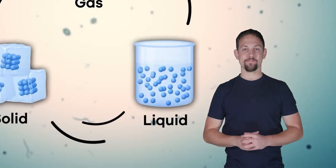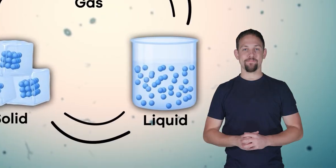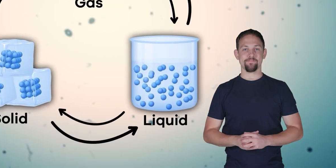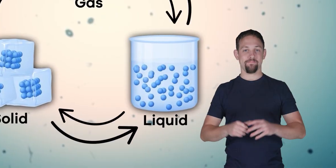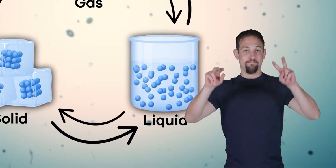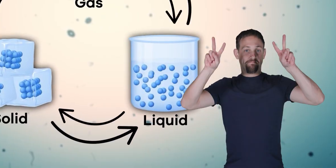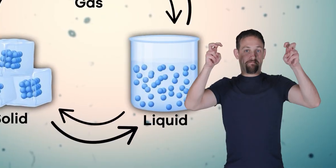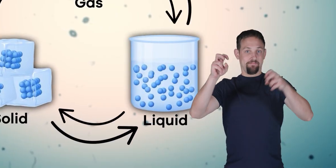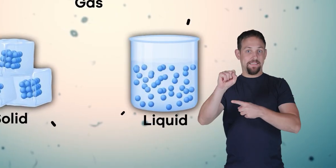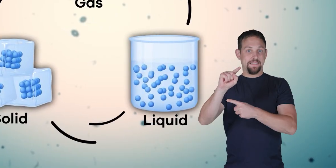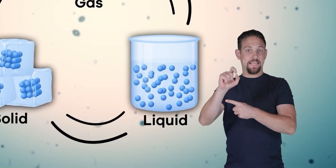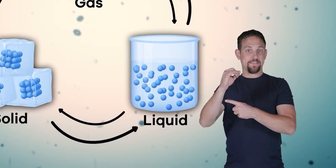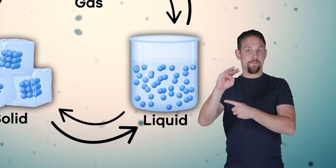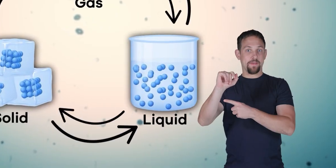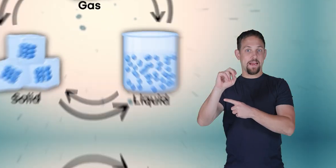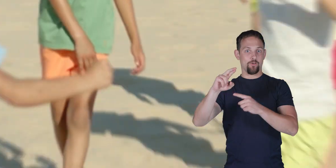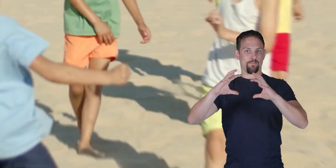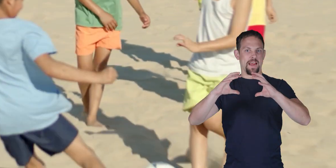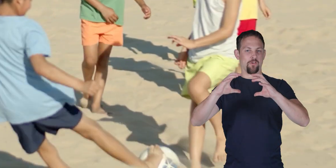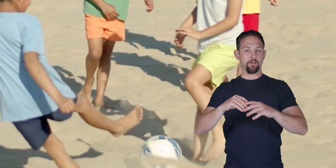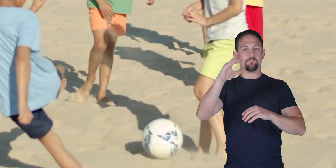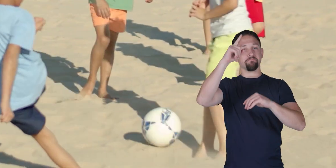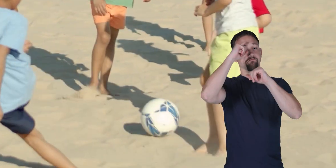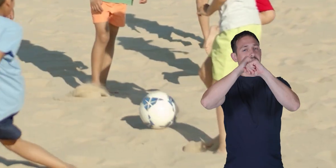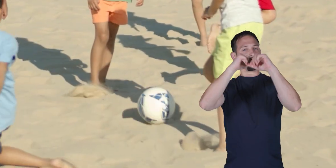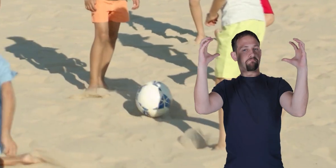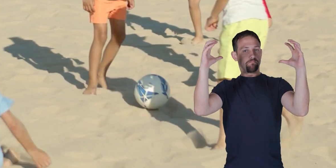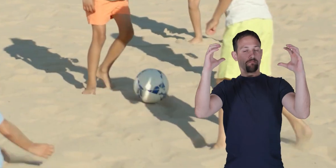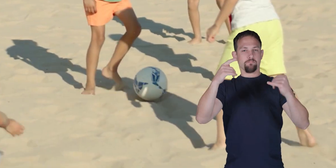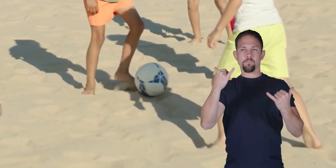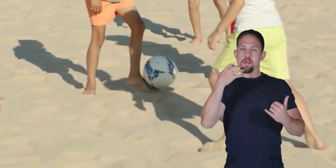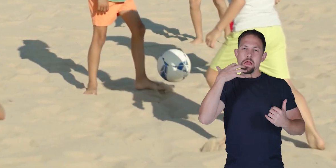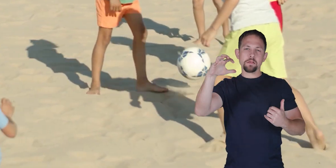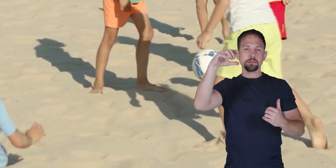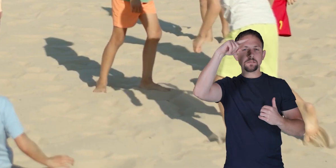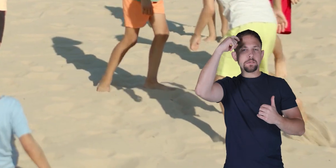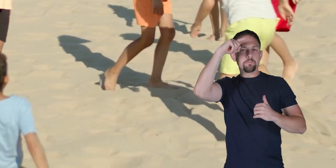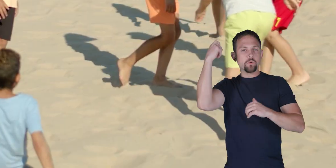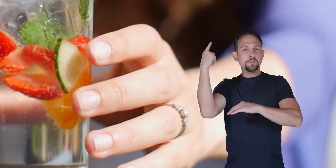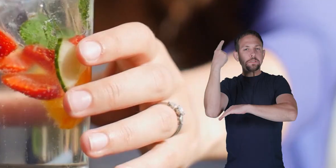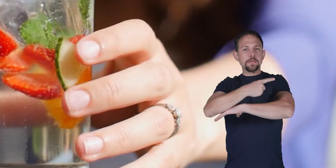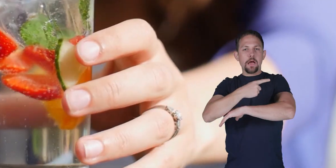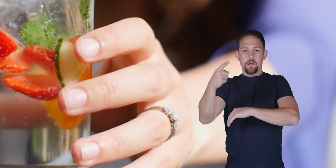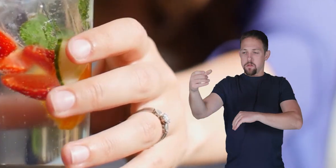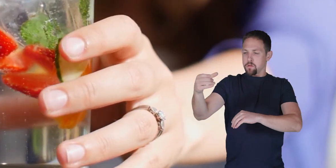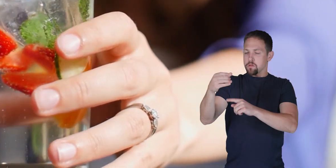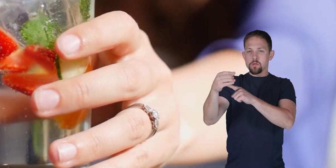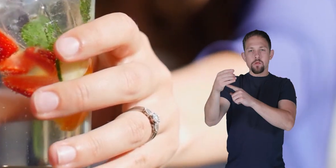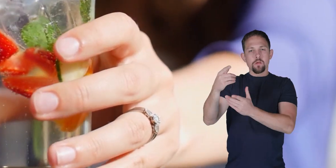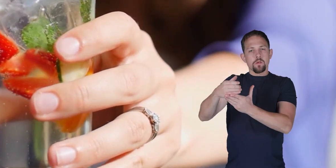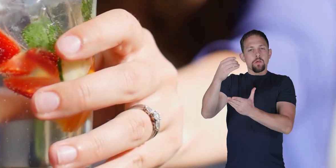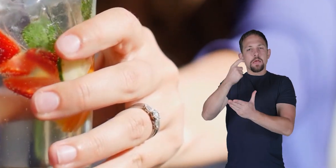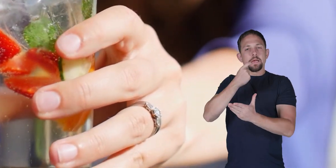states of matter picture this it is a hot summer day and you are drinking